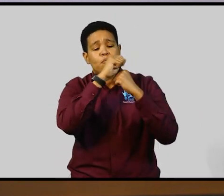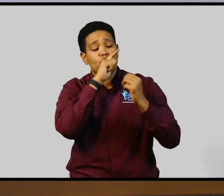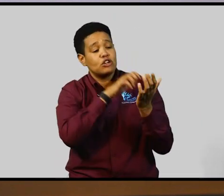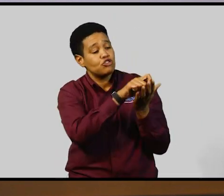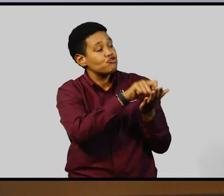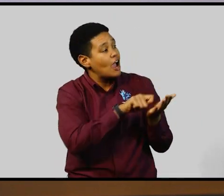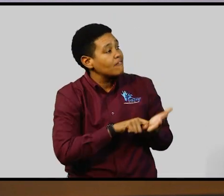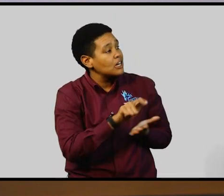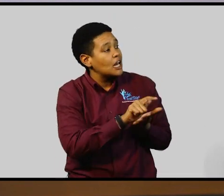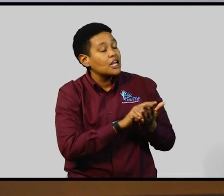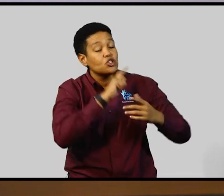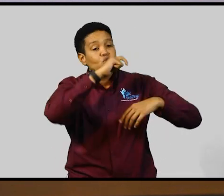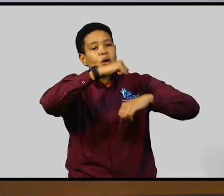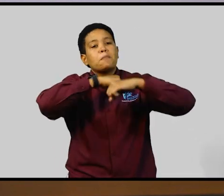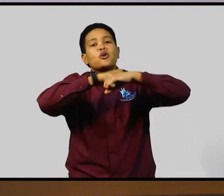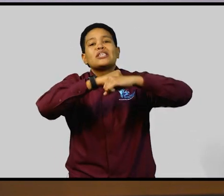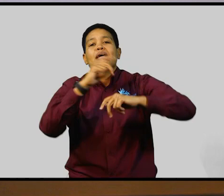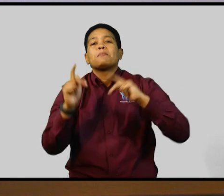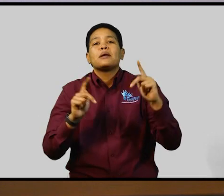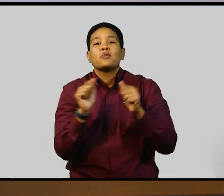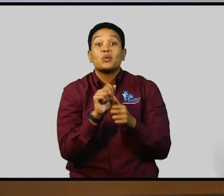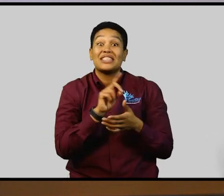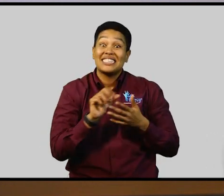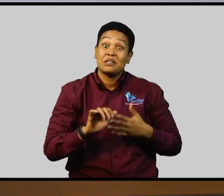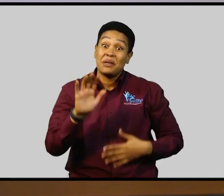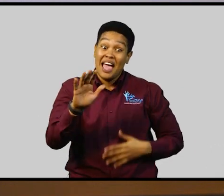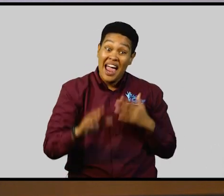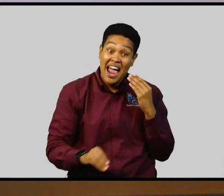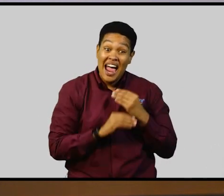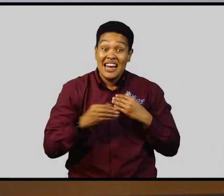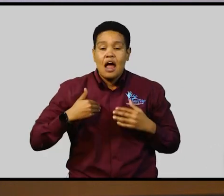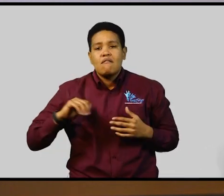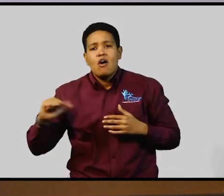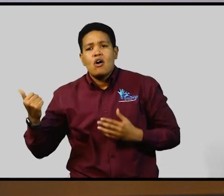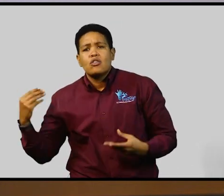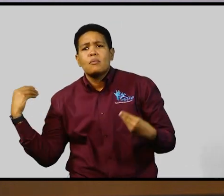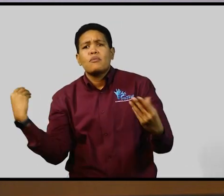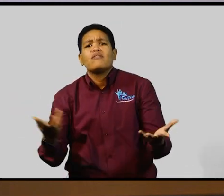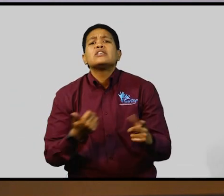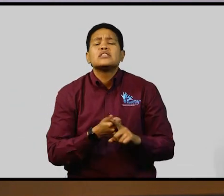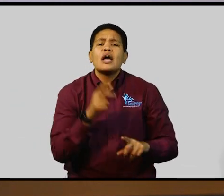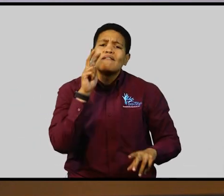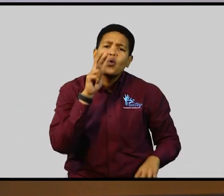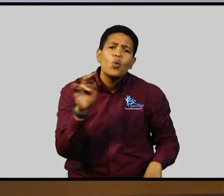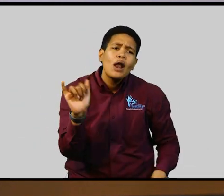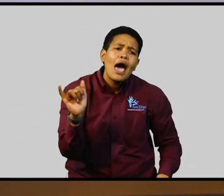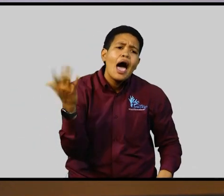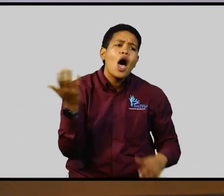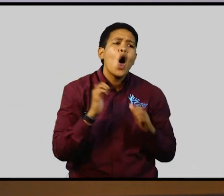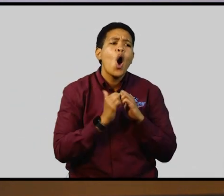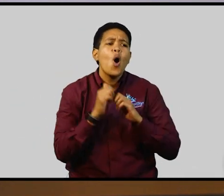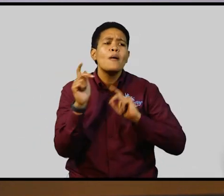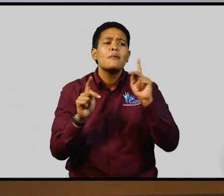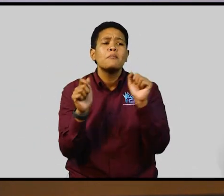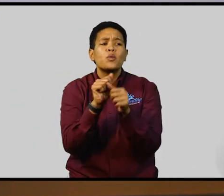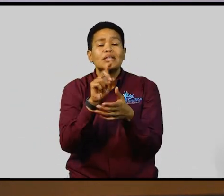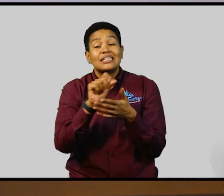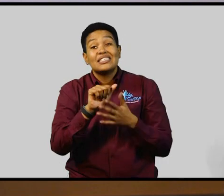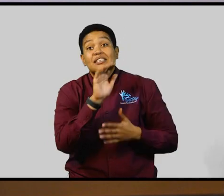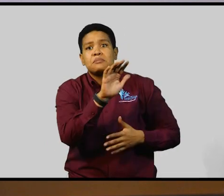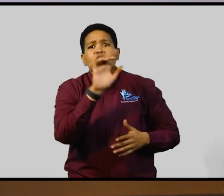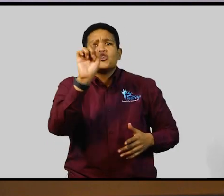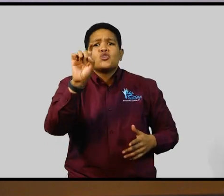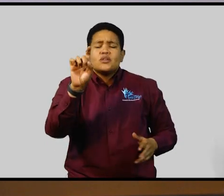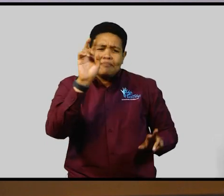legislation to protect persons with disabilities. And then you have other provisions that look at how persons with